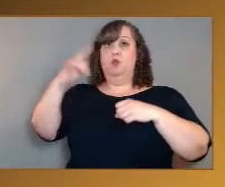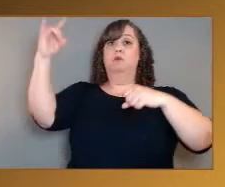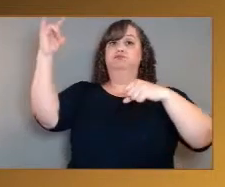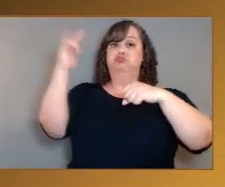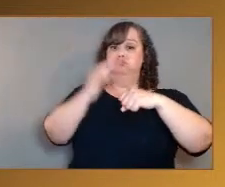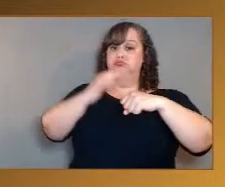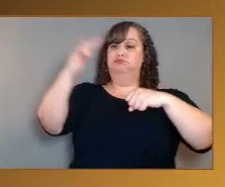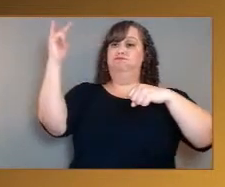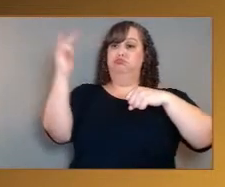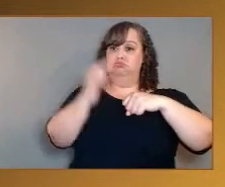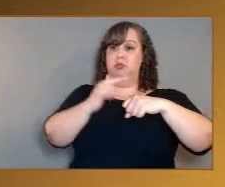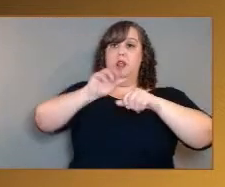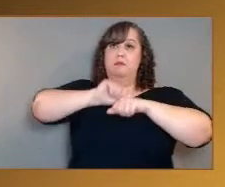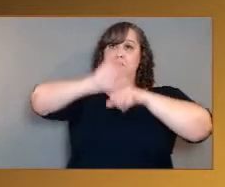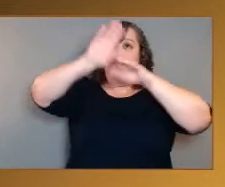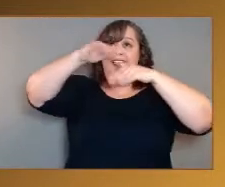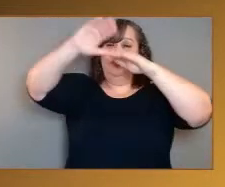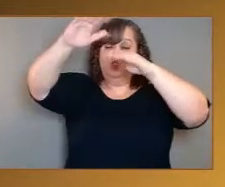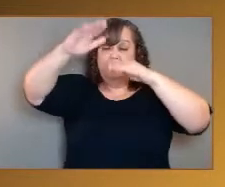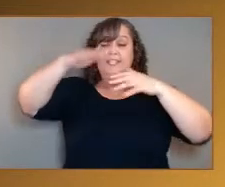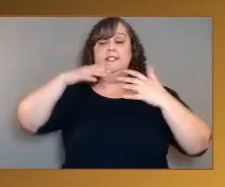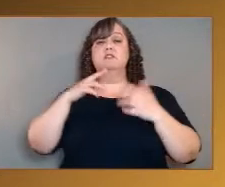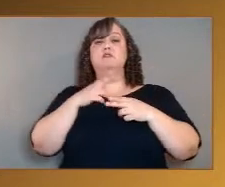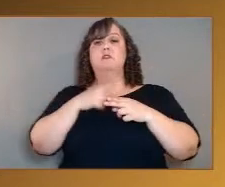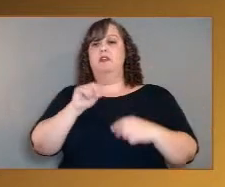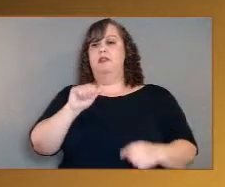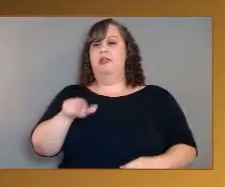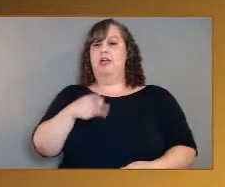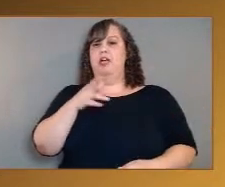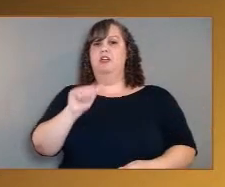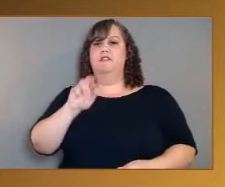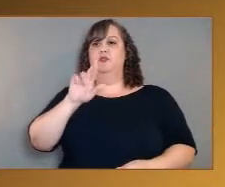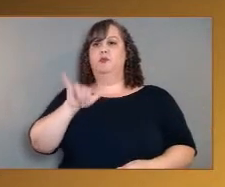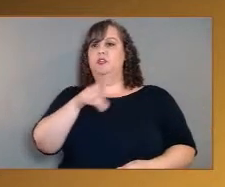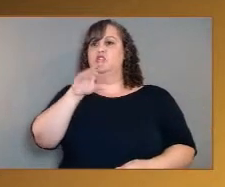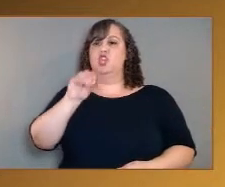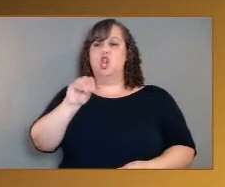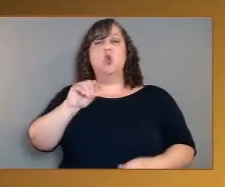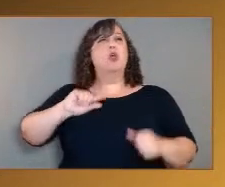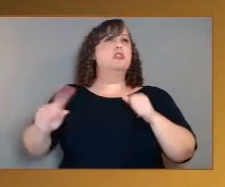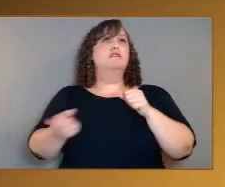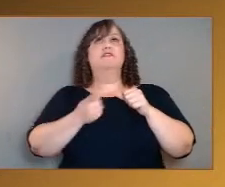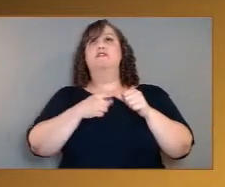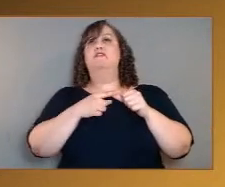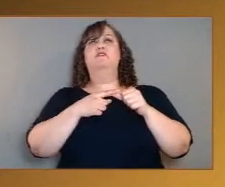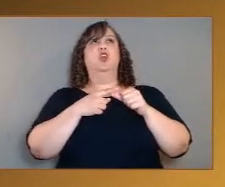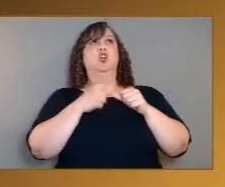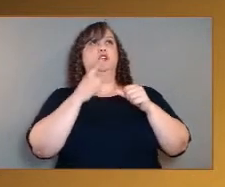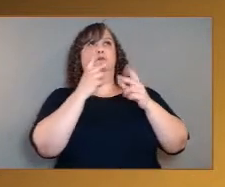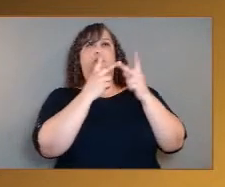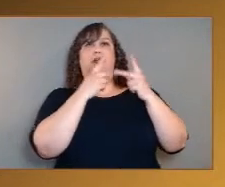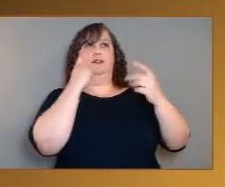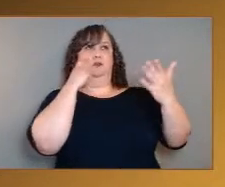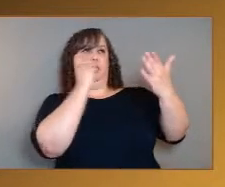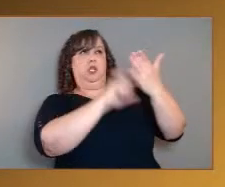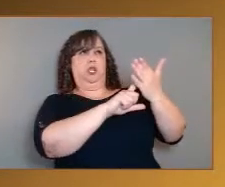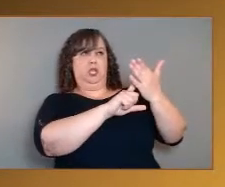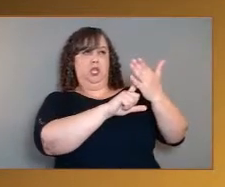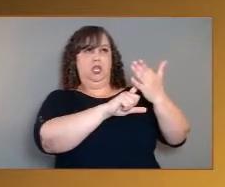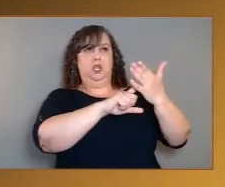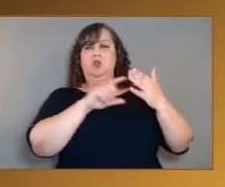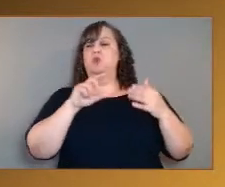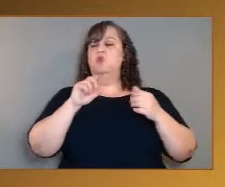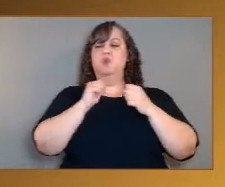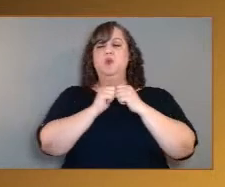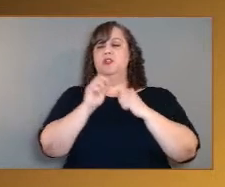mountainous region known as Alpha Regio, the first radar bright area seen from Earth with radio telescopes like Arcebo. And so we're going to land in